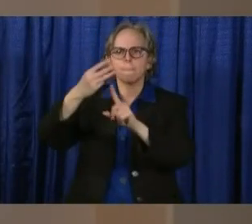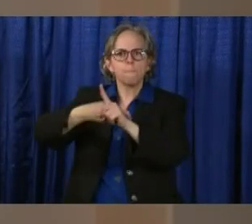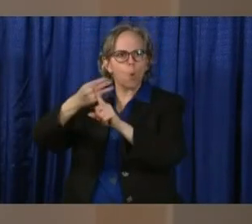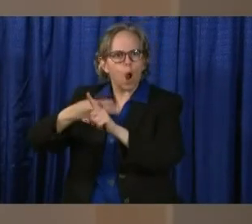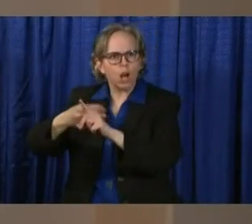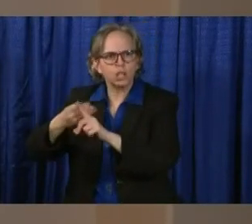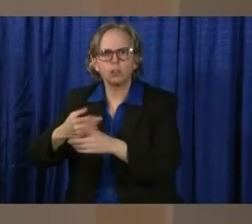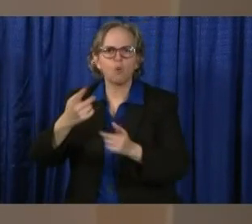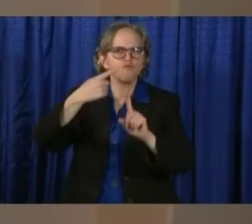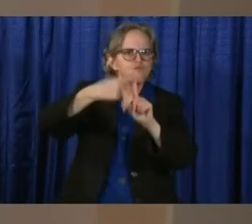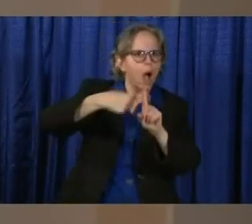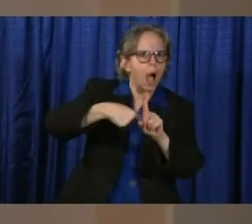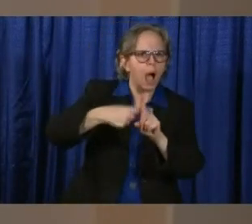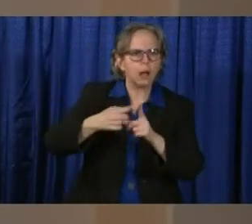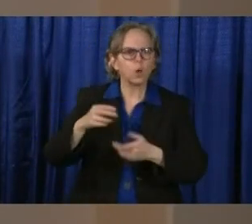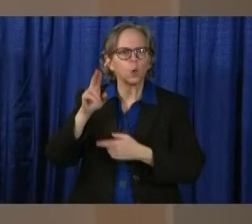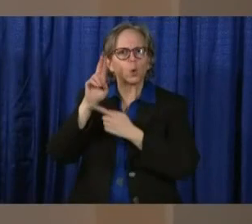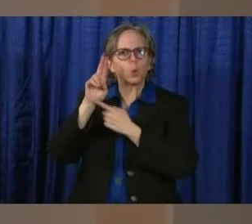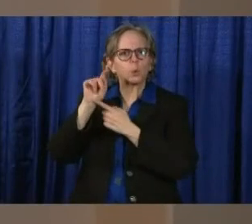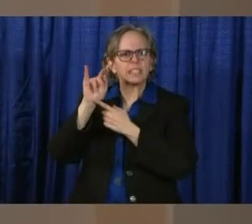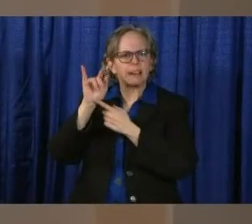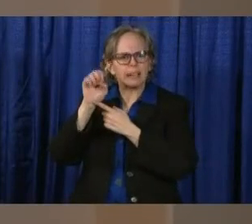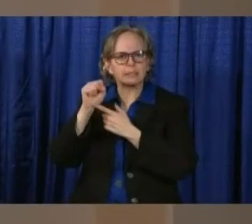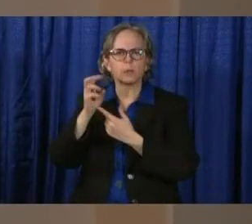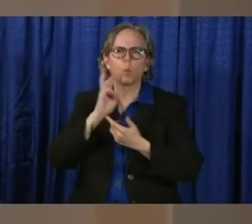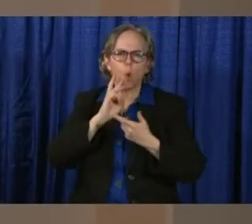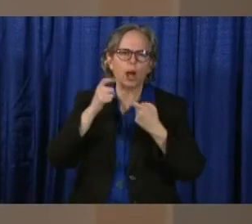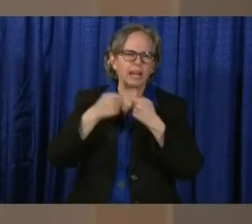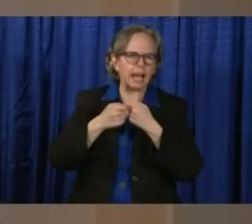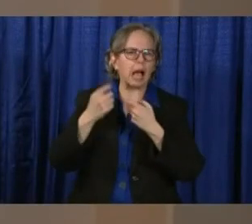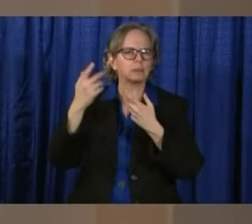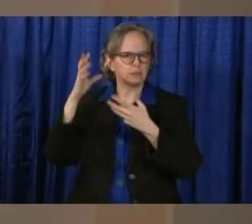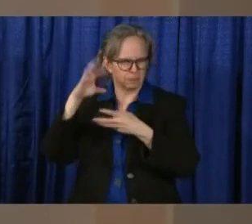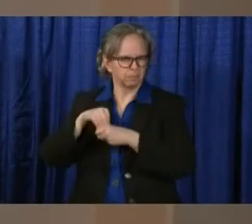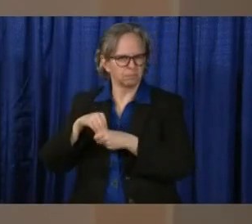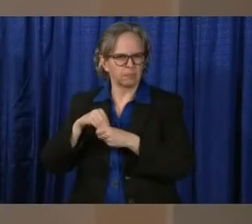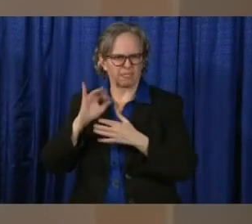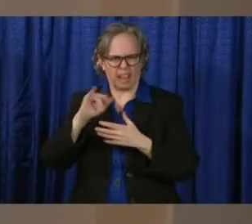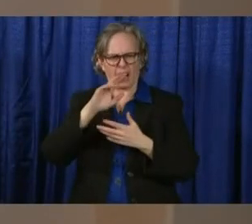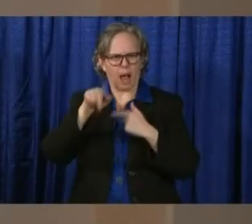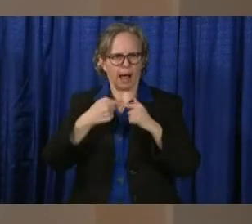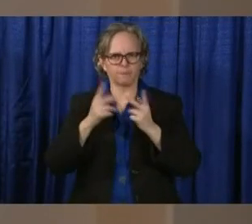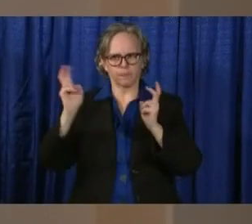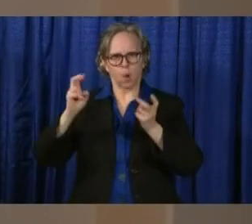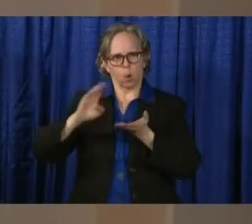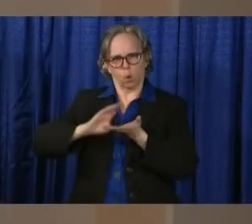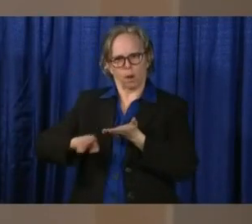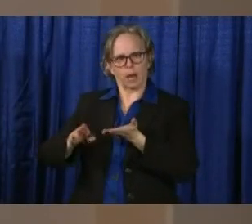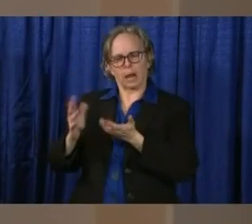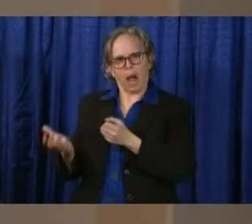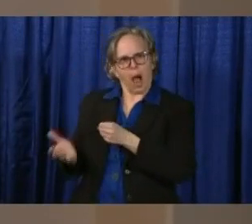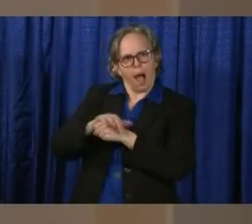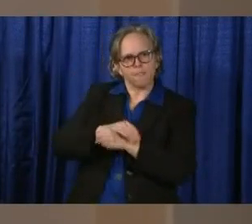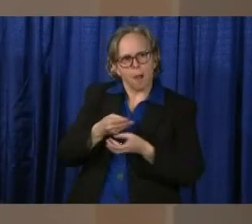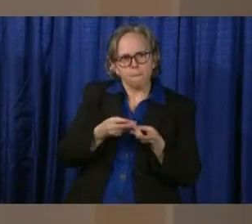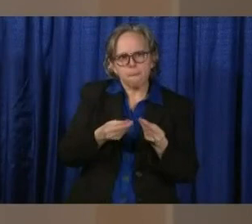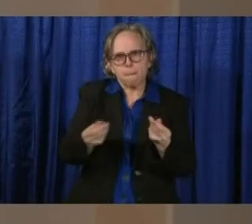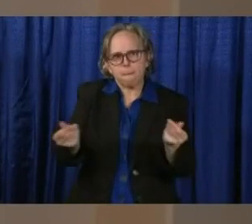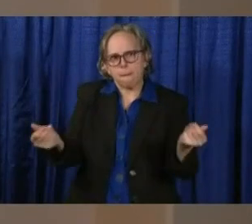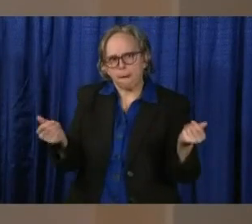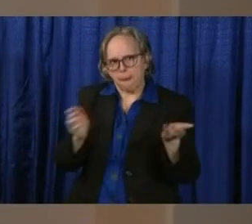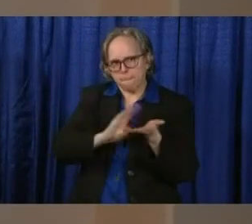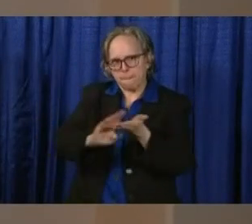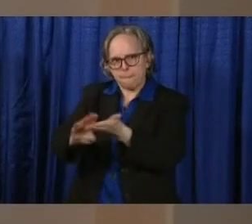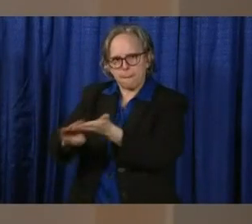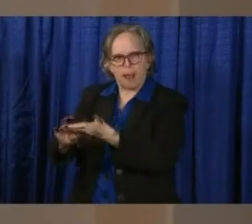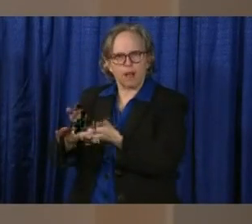Those types of expenses could be forgivable under the terms of the loan. We encourage you to go to your banks.